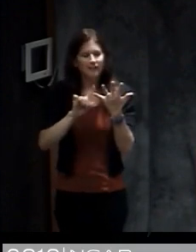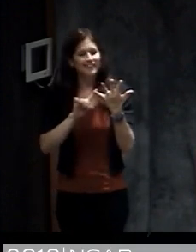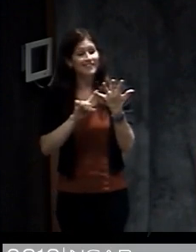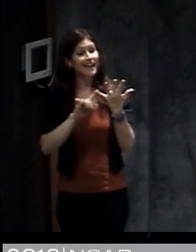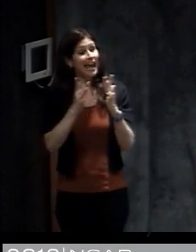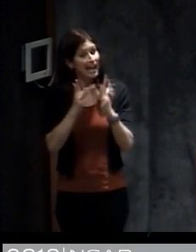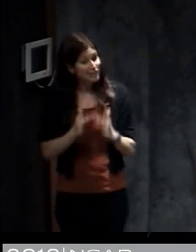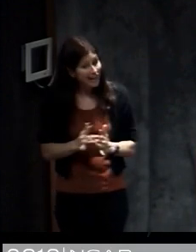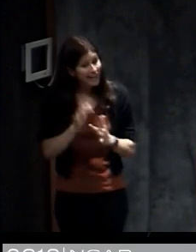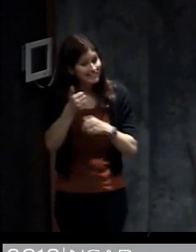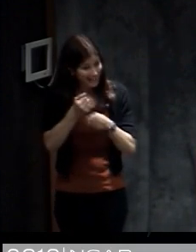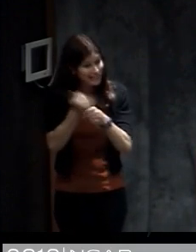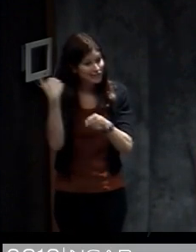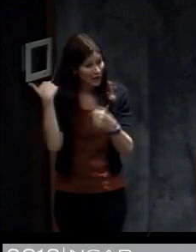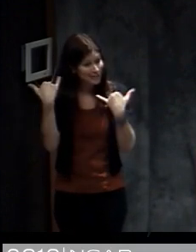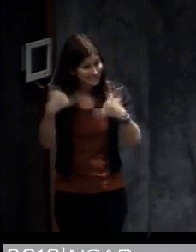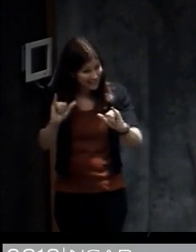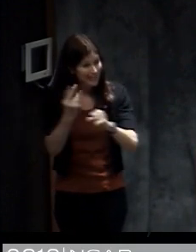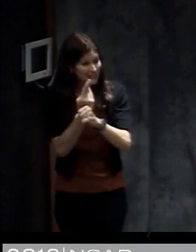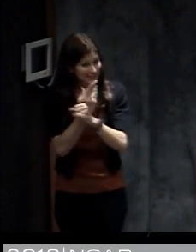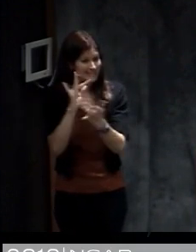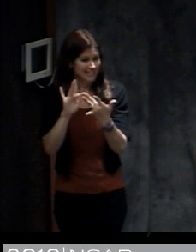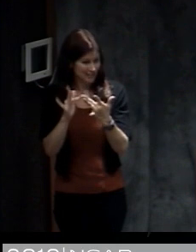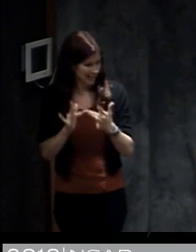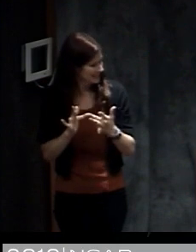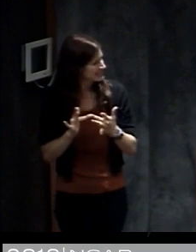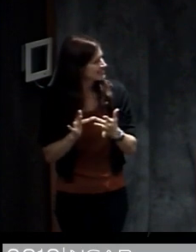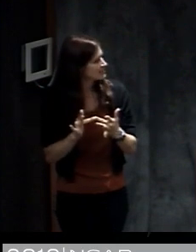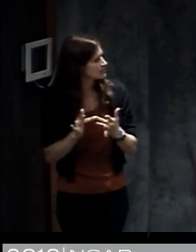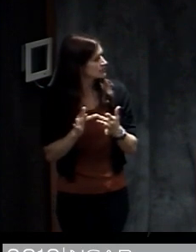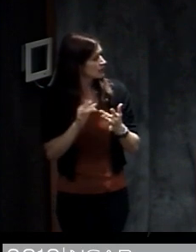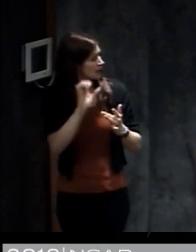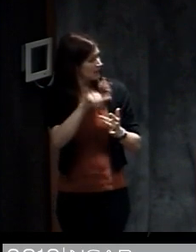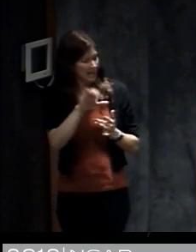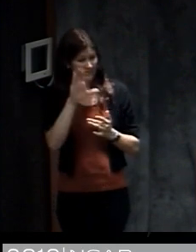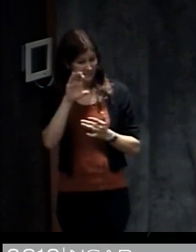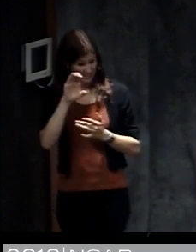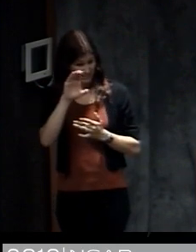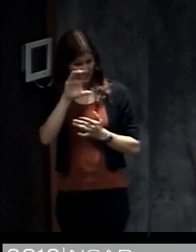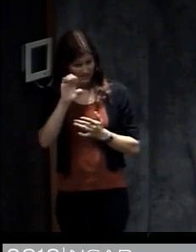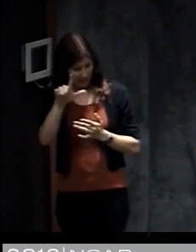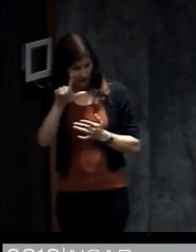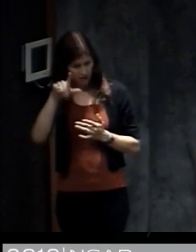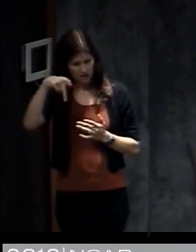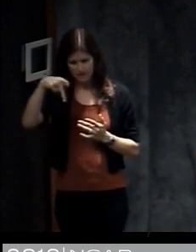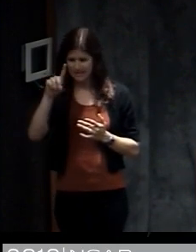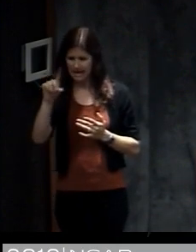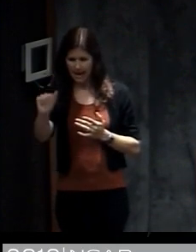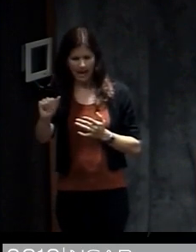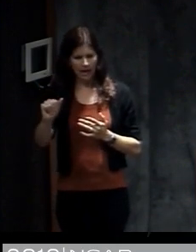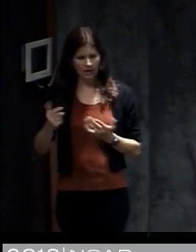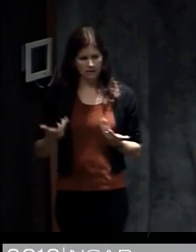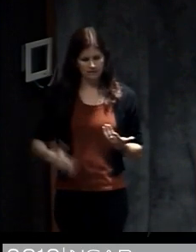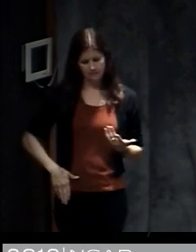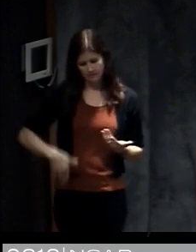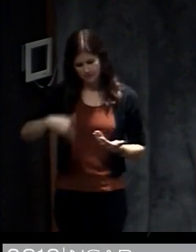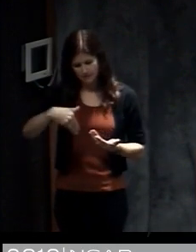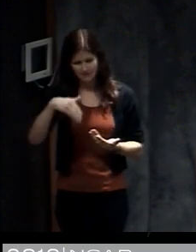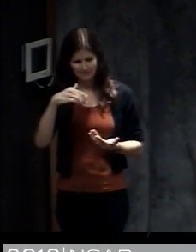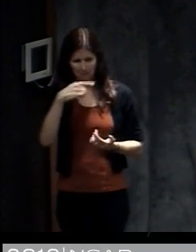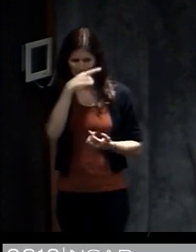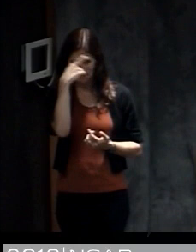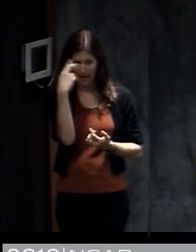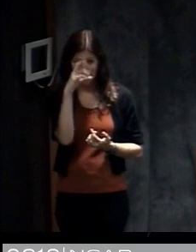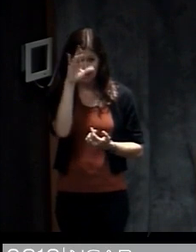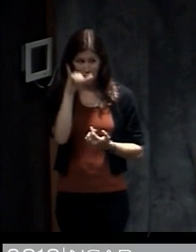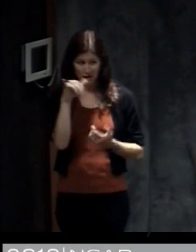back then, 10 years ago. This source right here is cell phone or PDA, which is like a Palm Pilot or a Blackberry, for those of you that